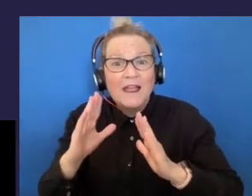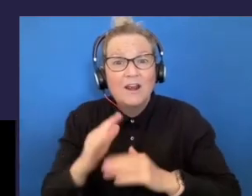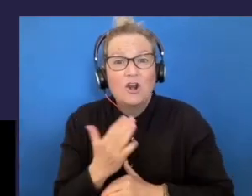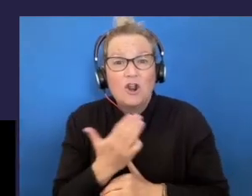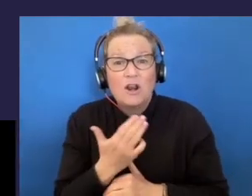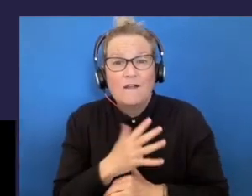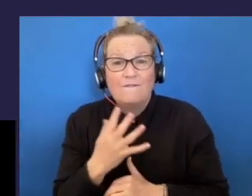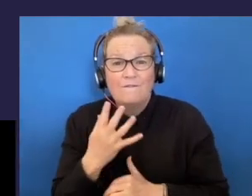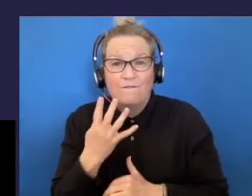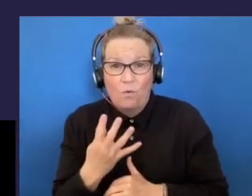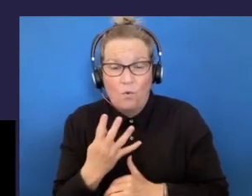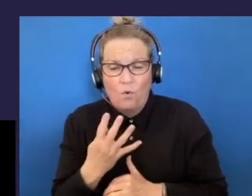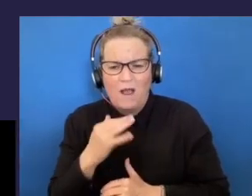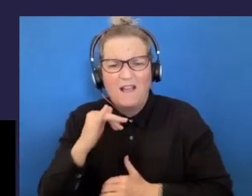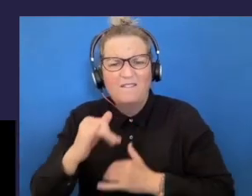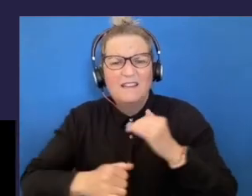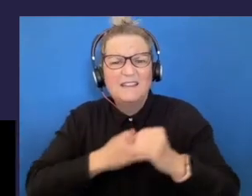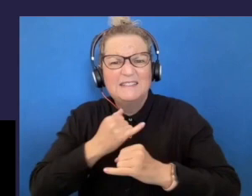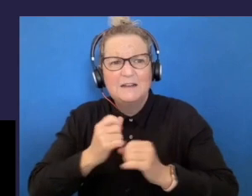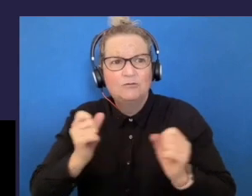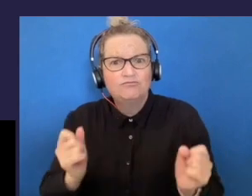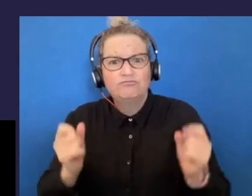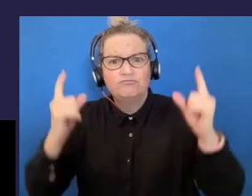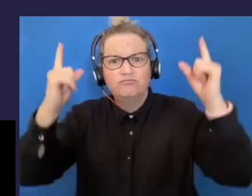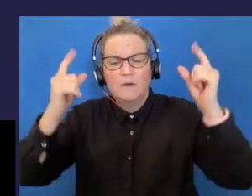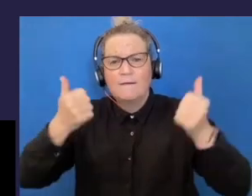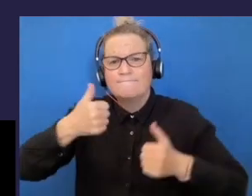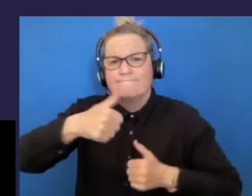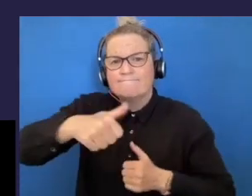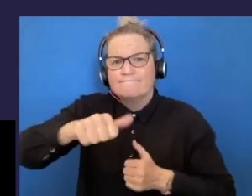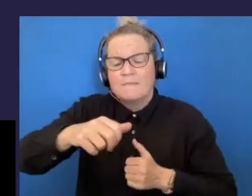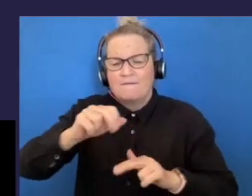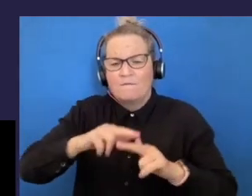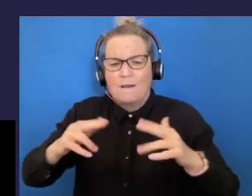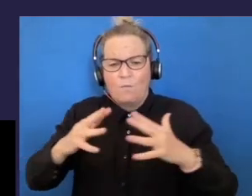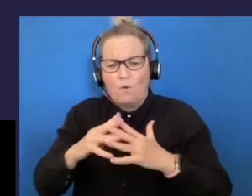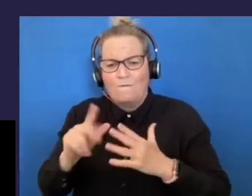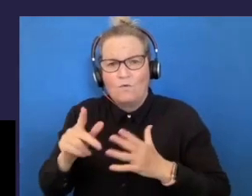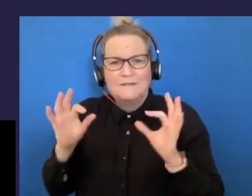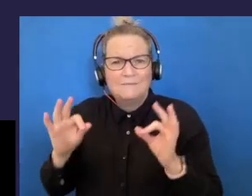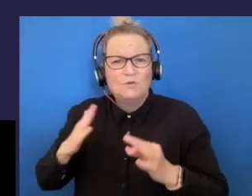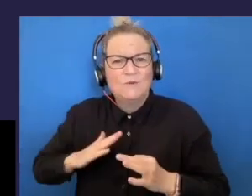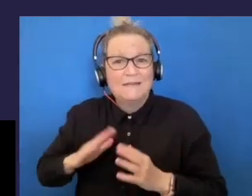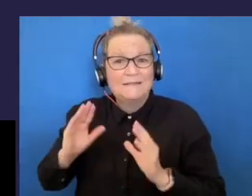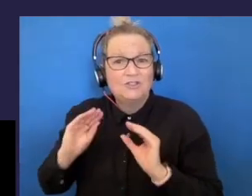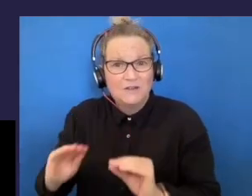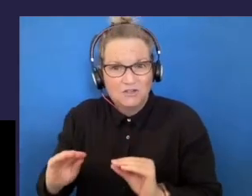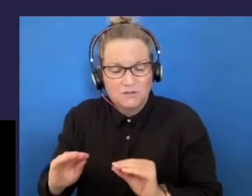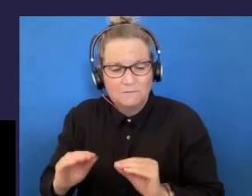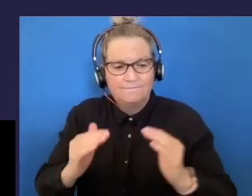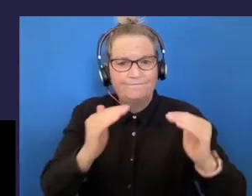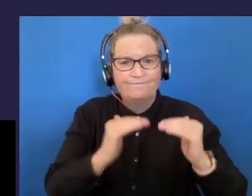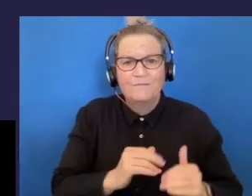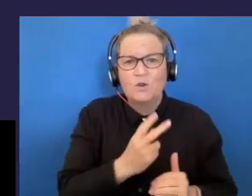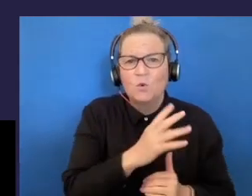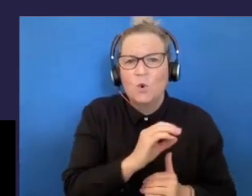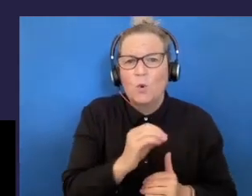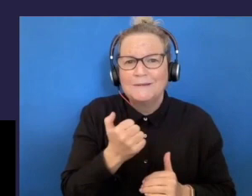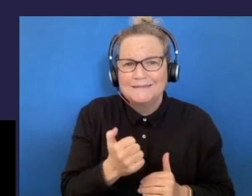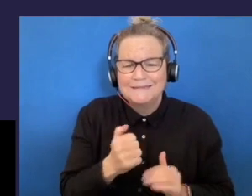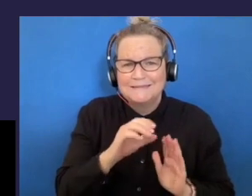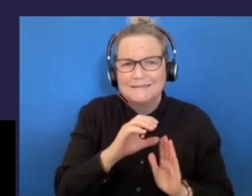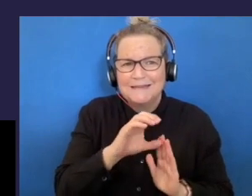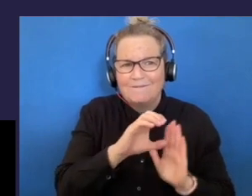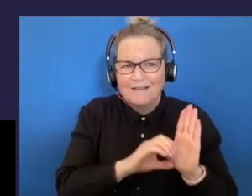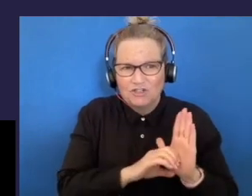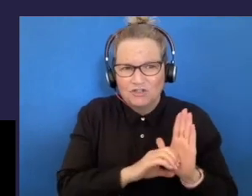through the Salamanca Statement and Framework on Special Needs Education. In 2006, the Convention of the Rights of